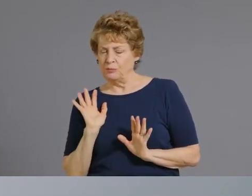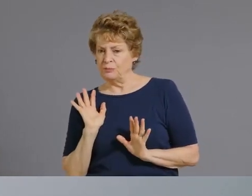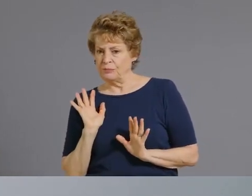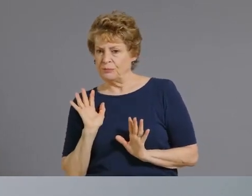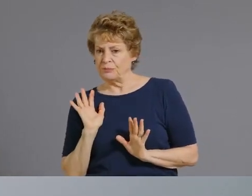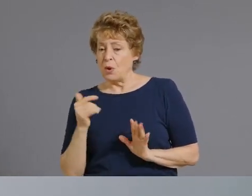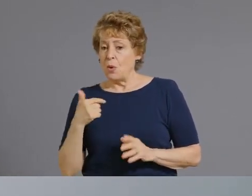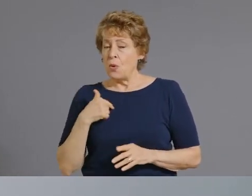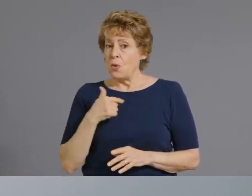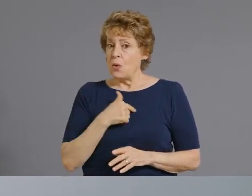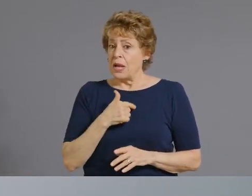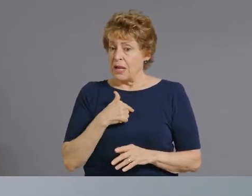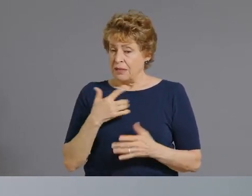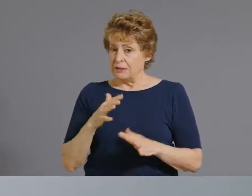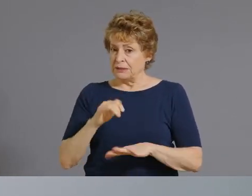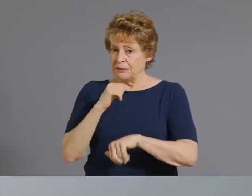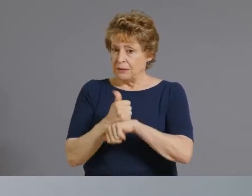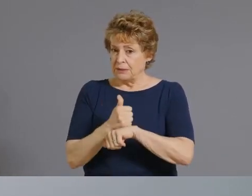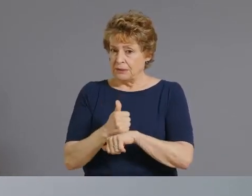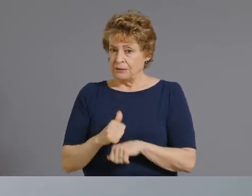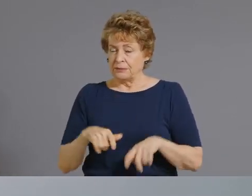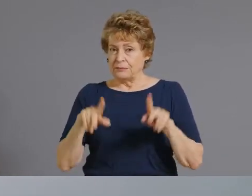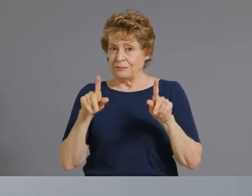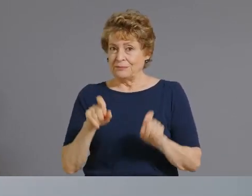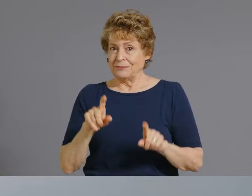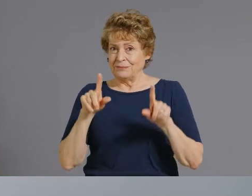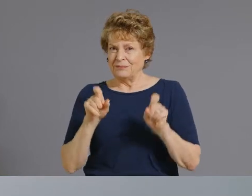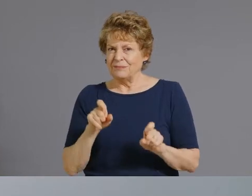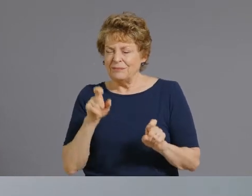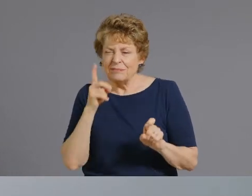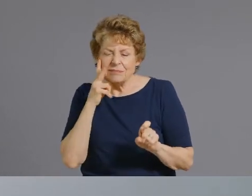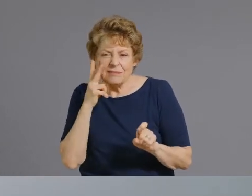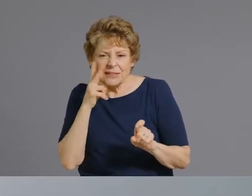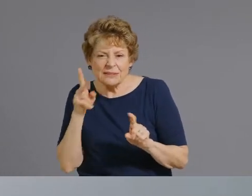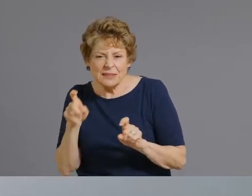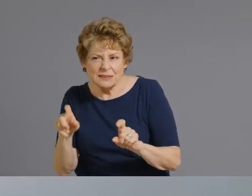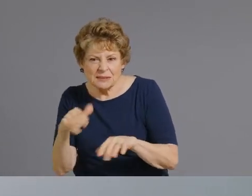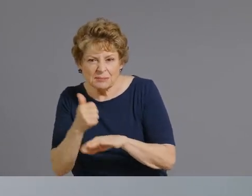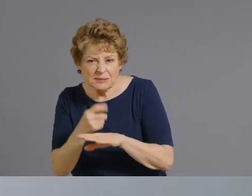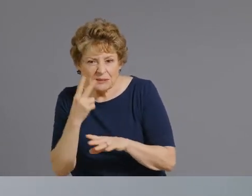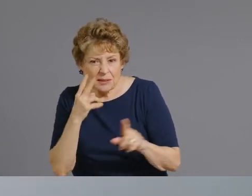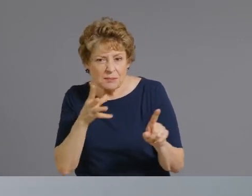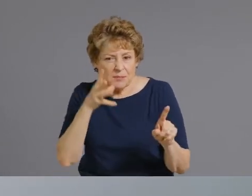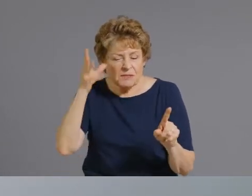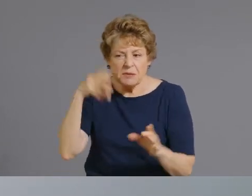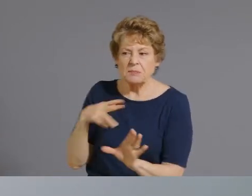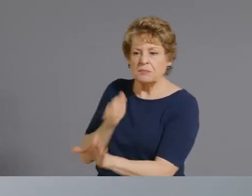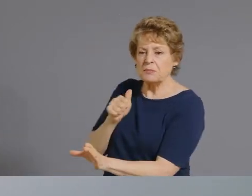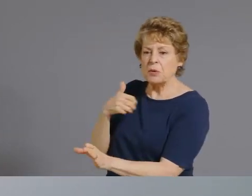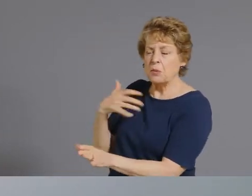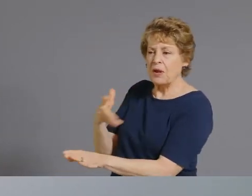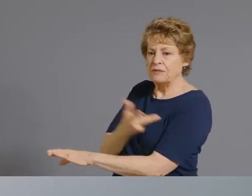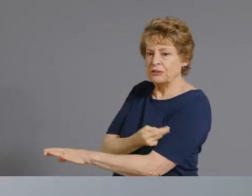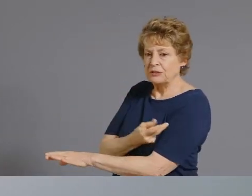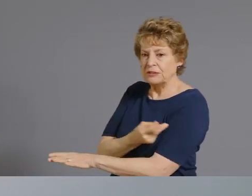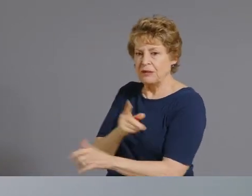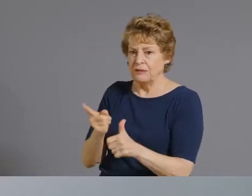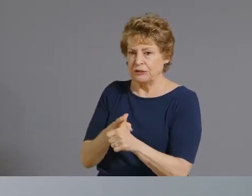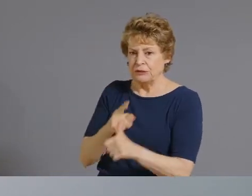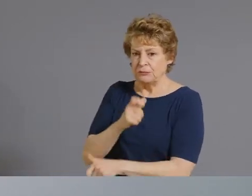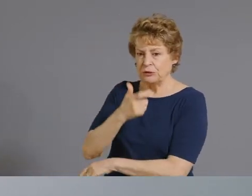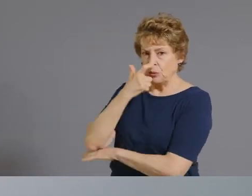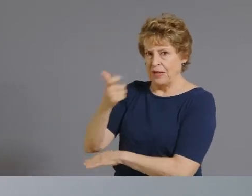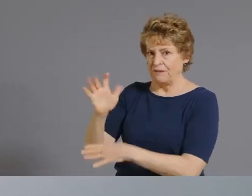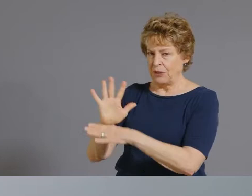parents had to find i had to watch a video online to be able to learn more about the vaccine so that they were able to